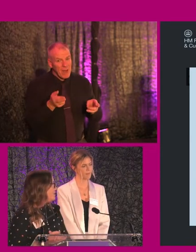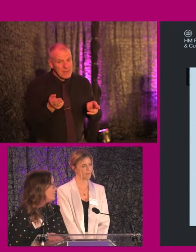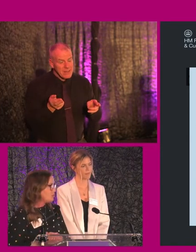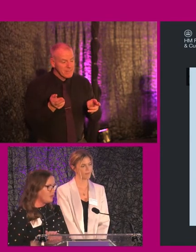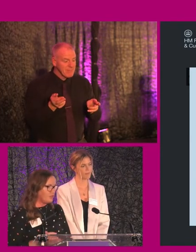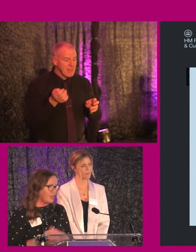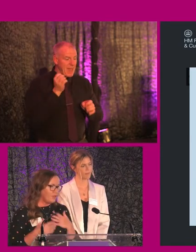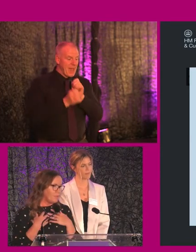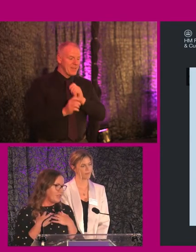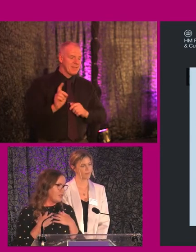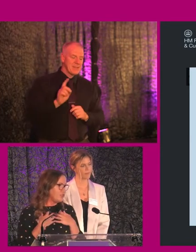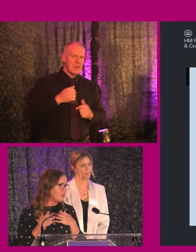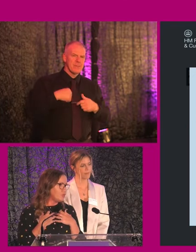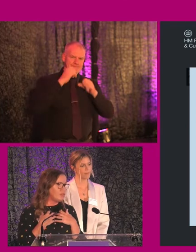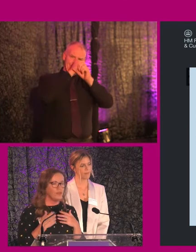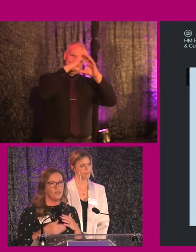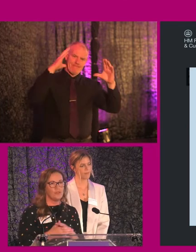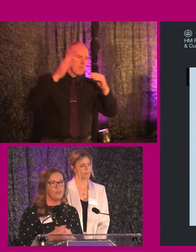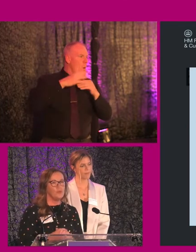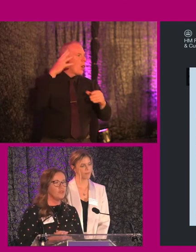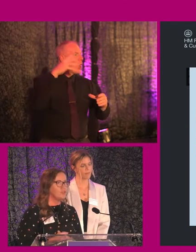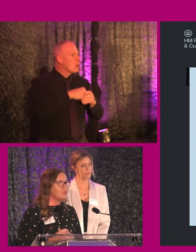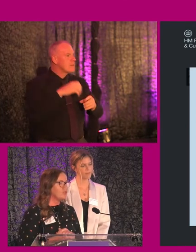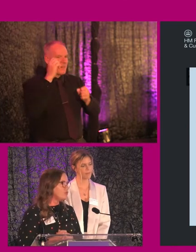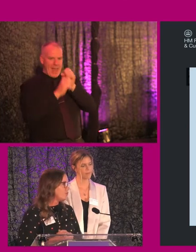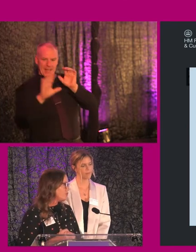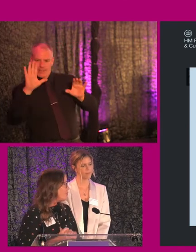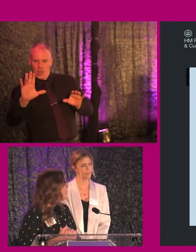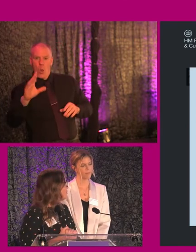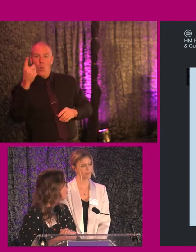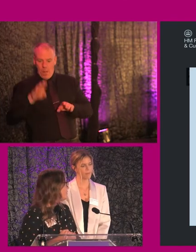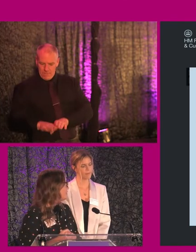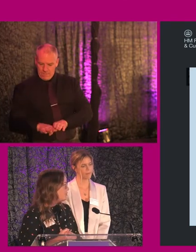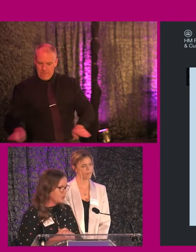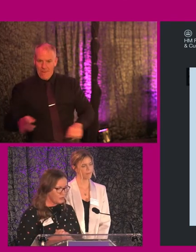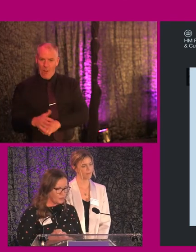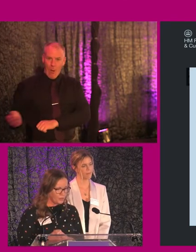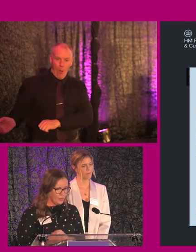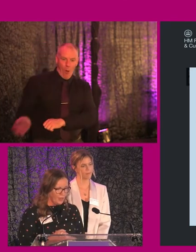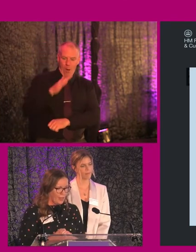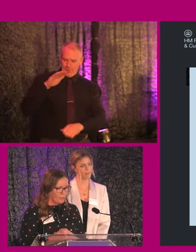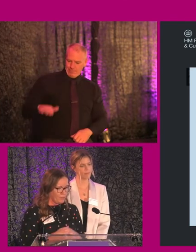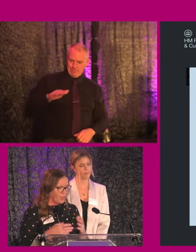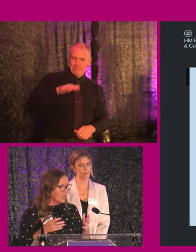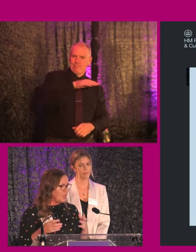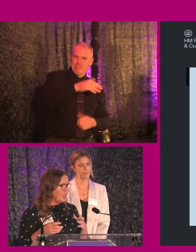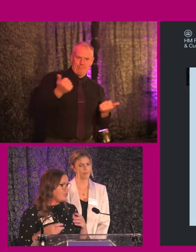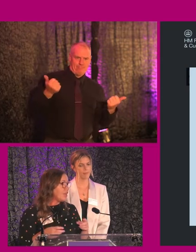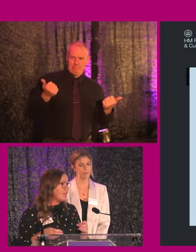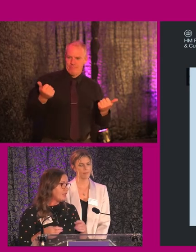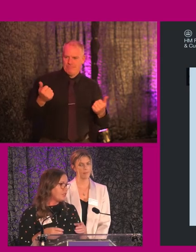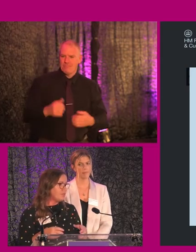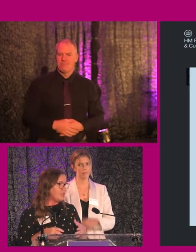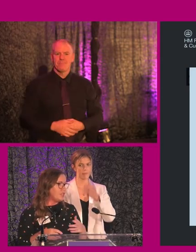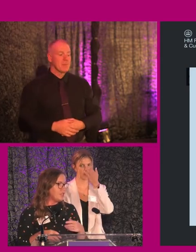end image, which in our mind is a much more inclusive one solution suits all of our building users. So it really